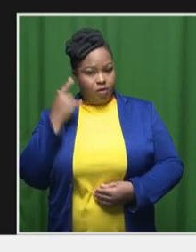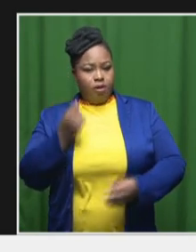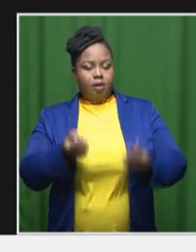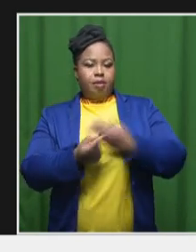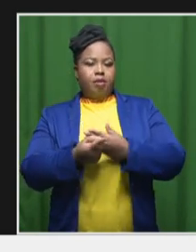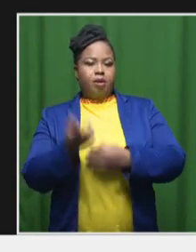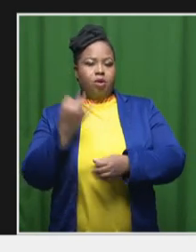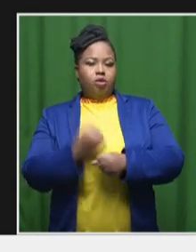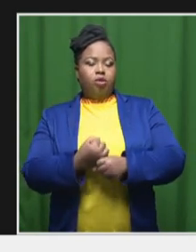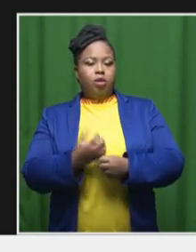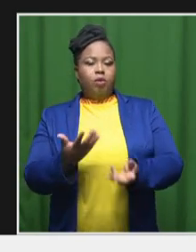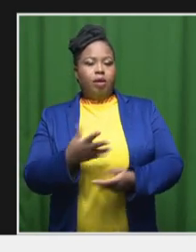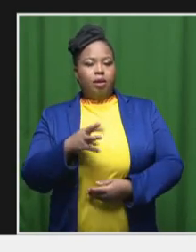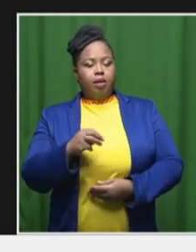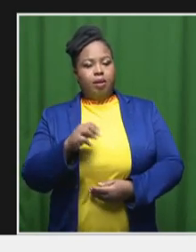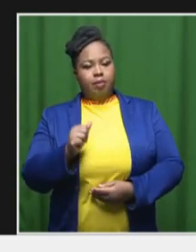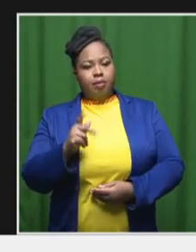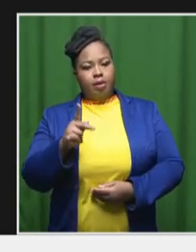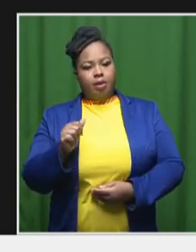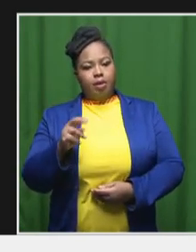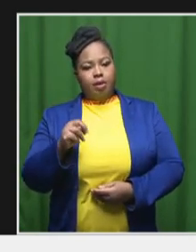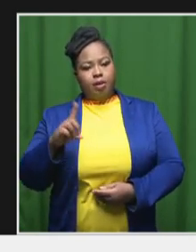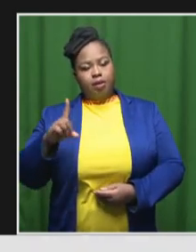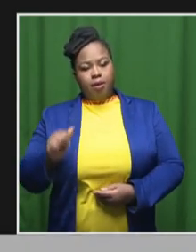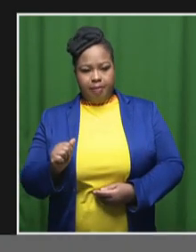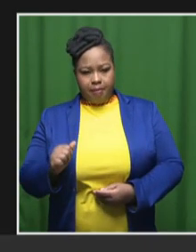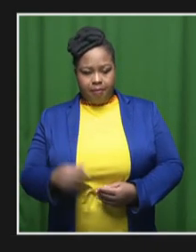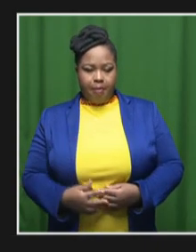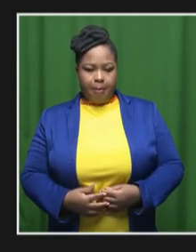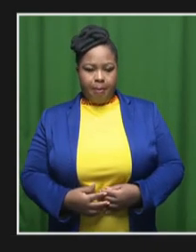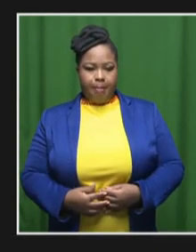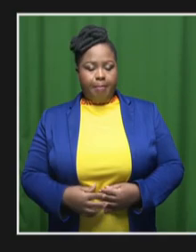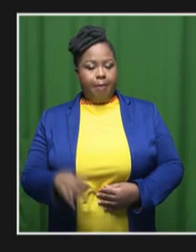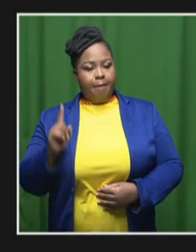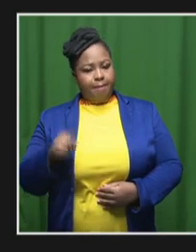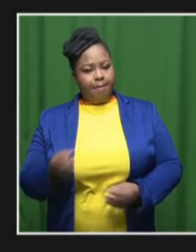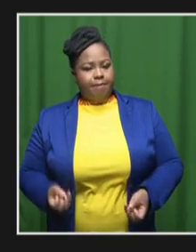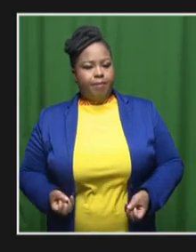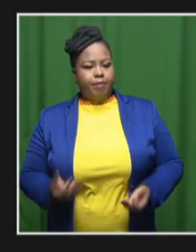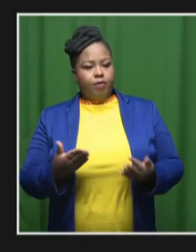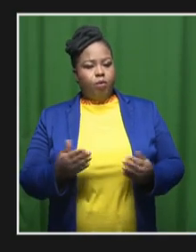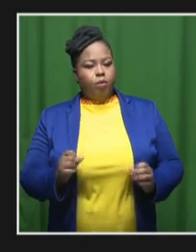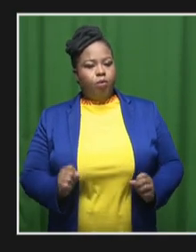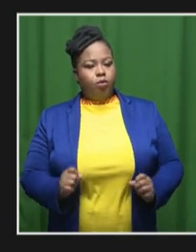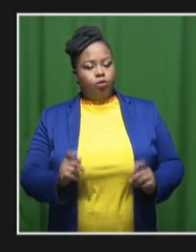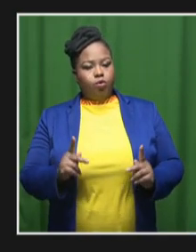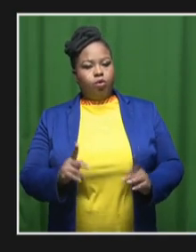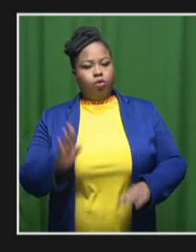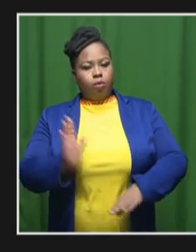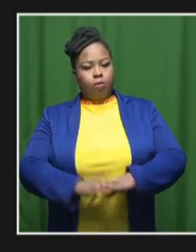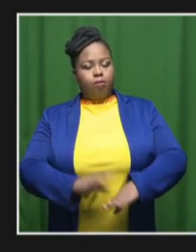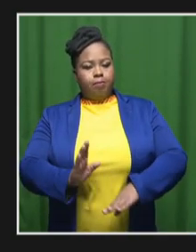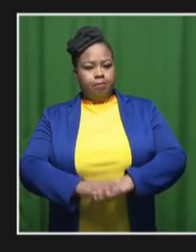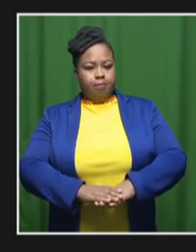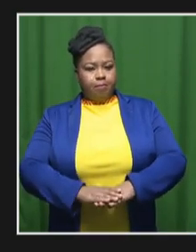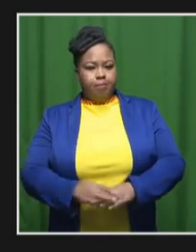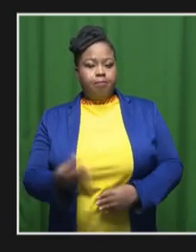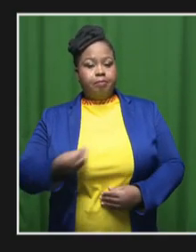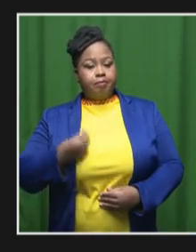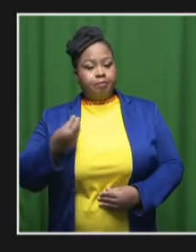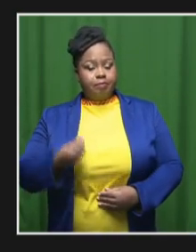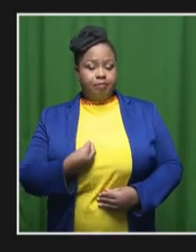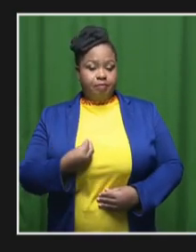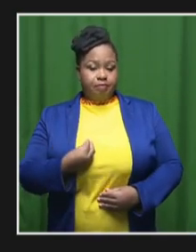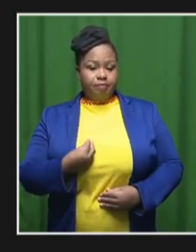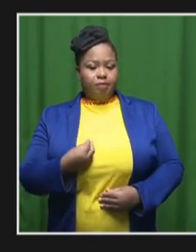last year in Makanda, to provide opportunities to more young and up-and-coming